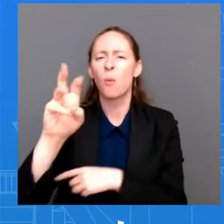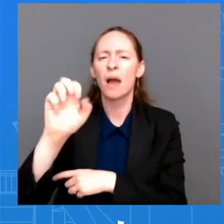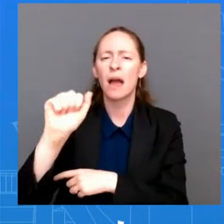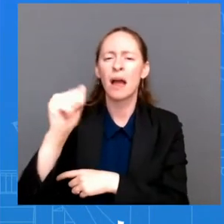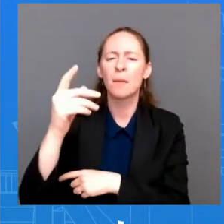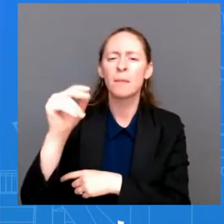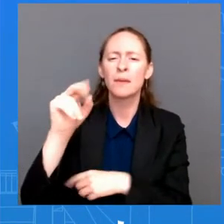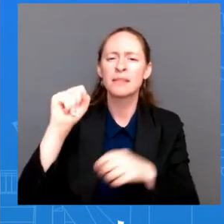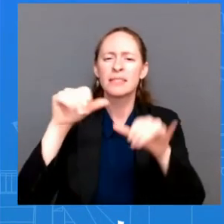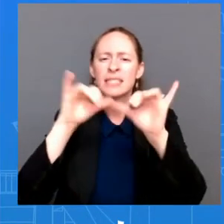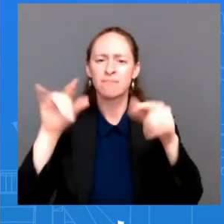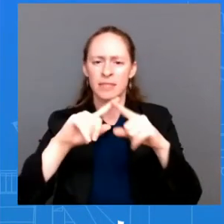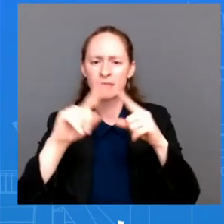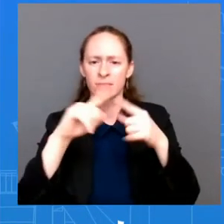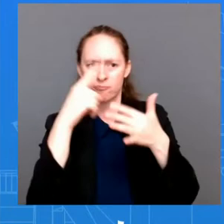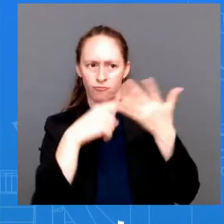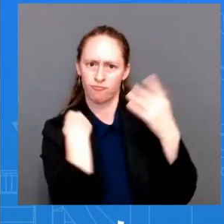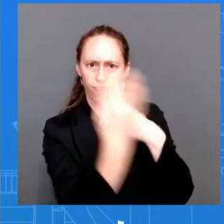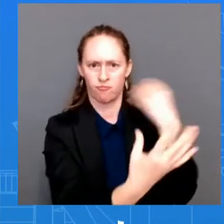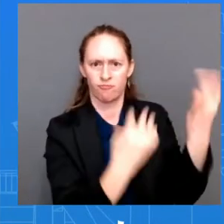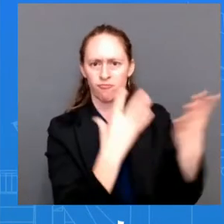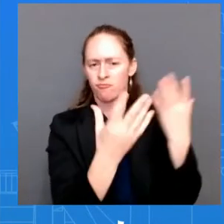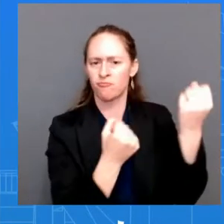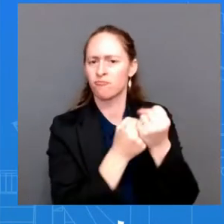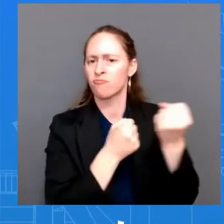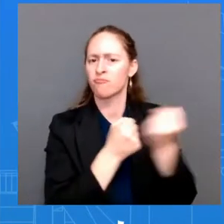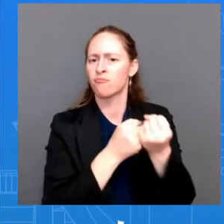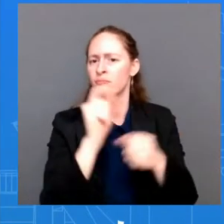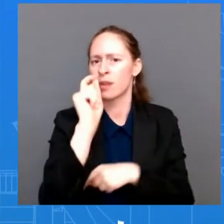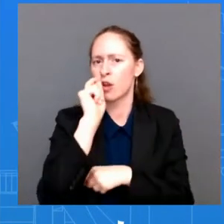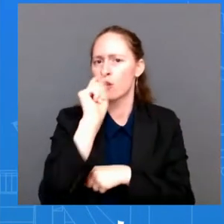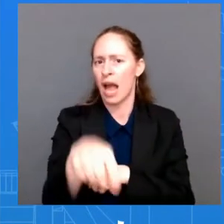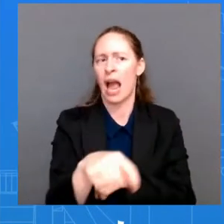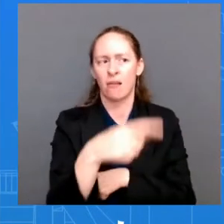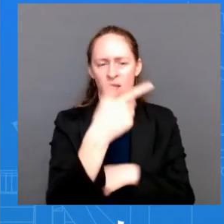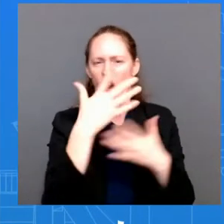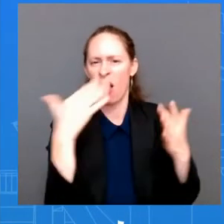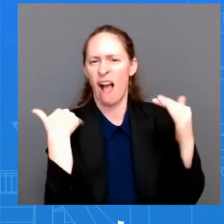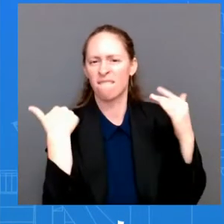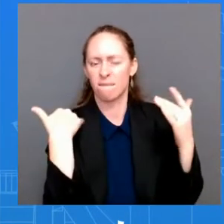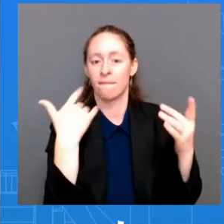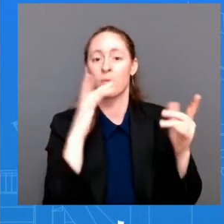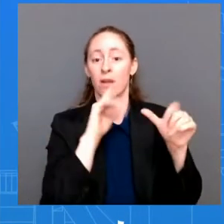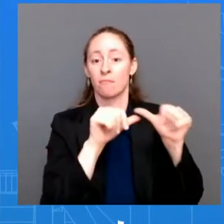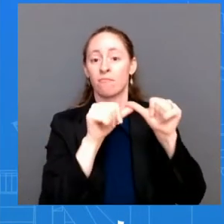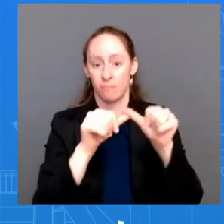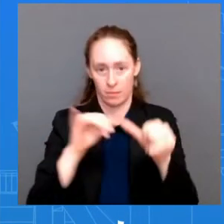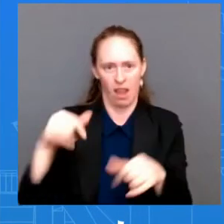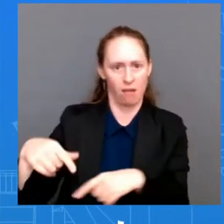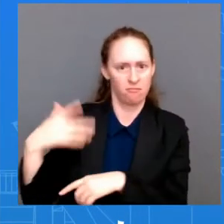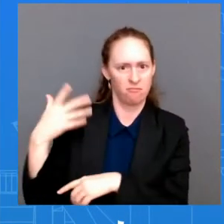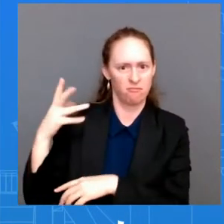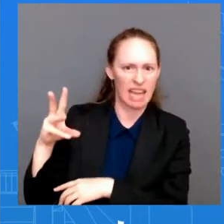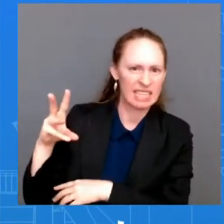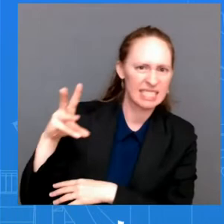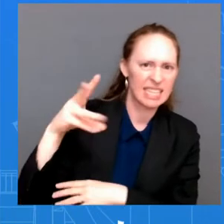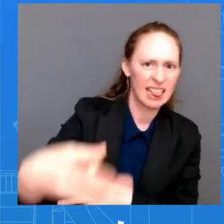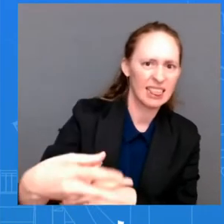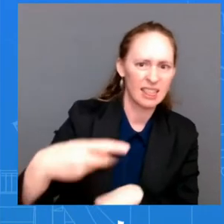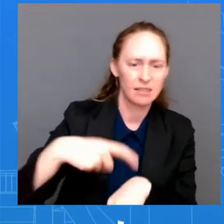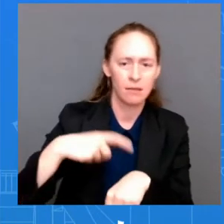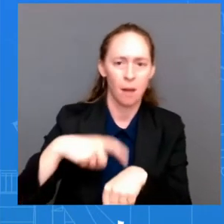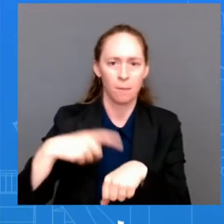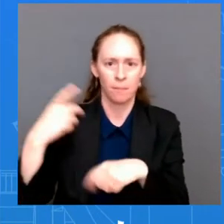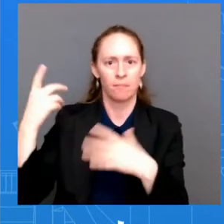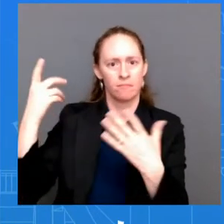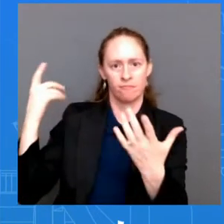in the field. This will be the 17th now time that the Biden administration has authorized a security assistance package